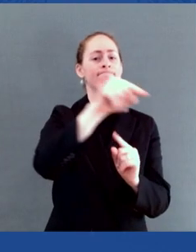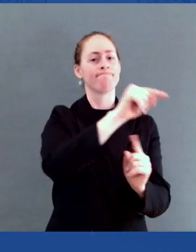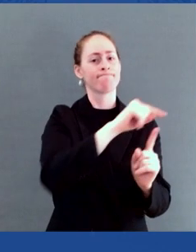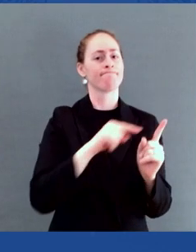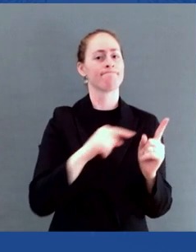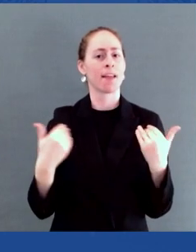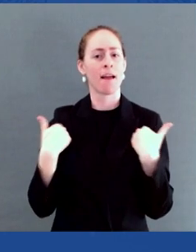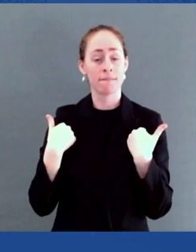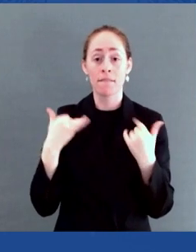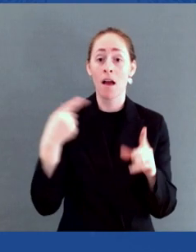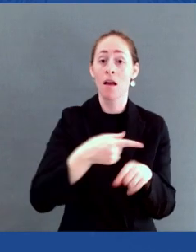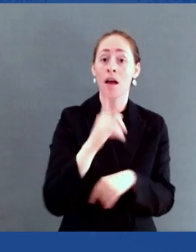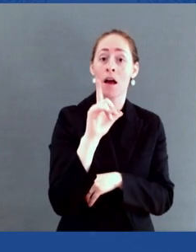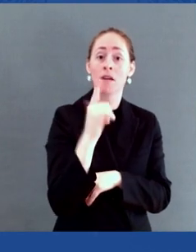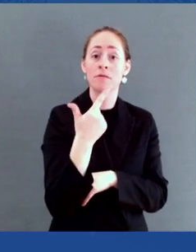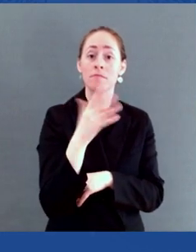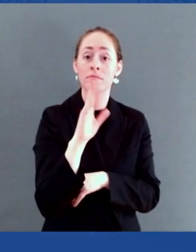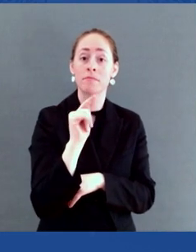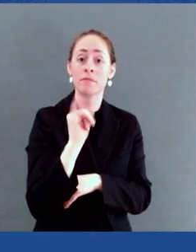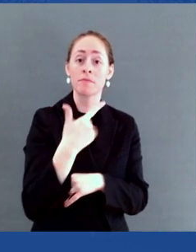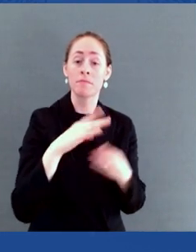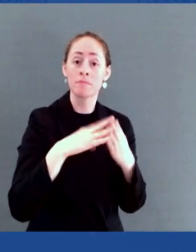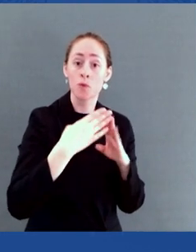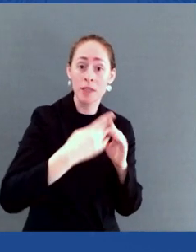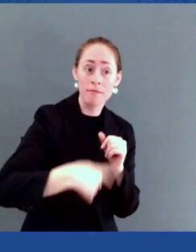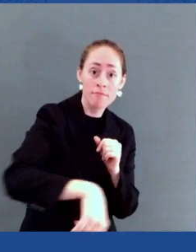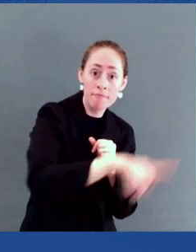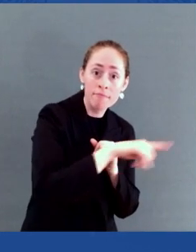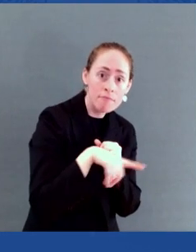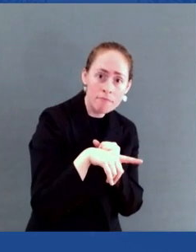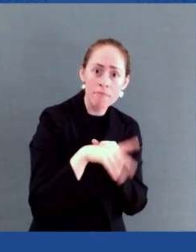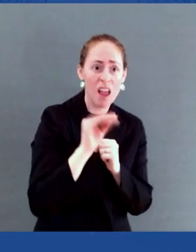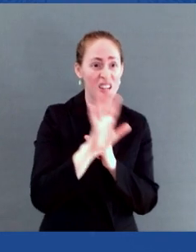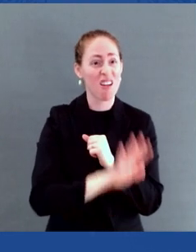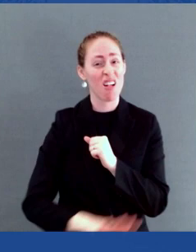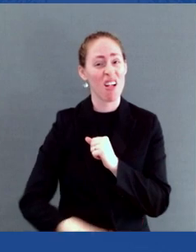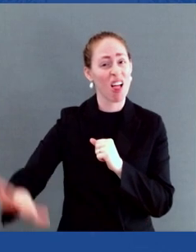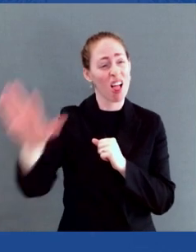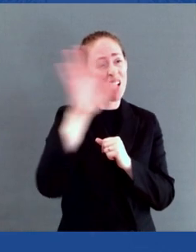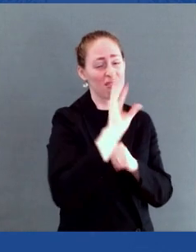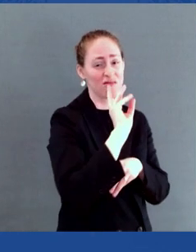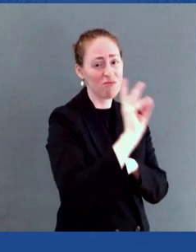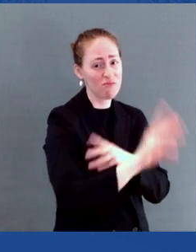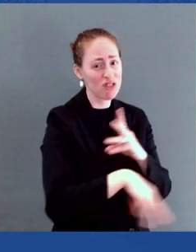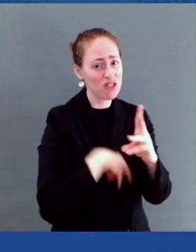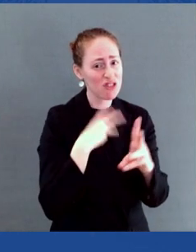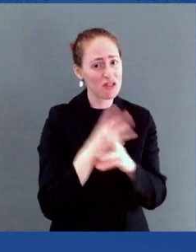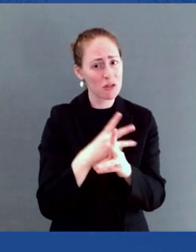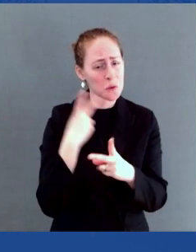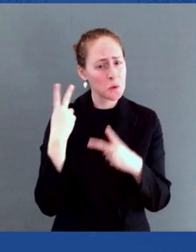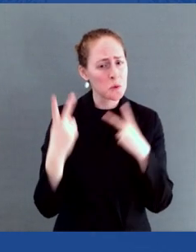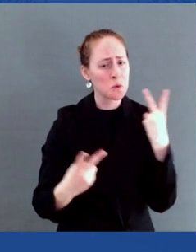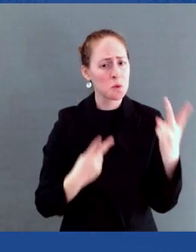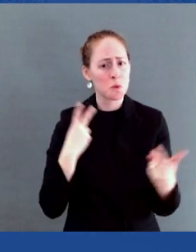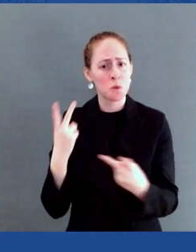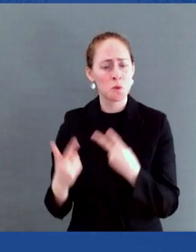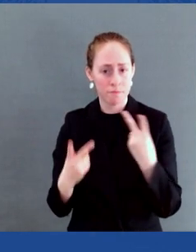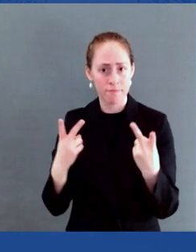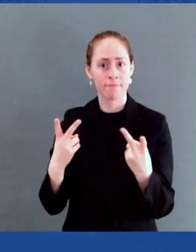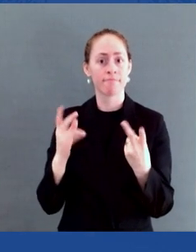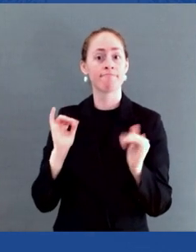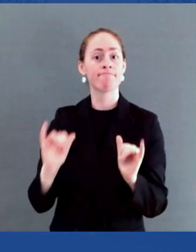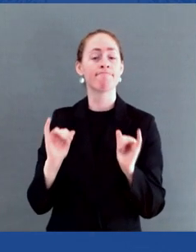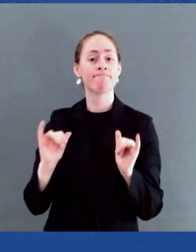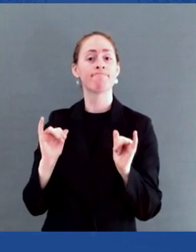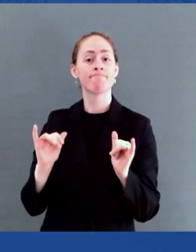many intersecting social issues, new rates of infection continue to be driven by factors such as poverty, lack of sexual health education,